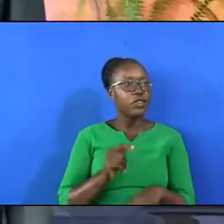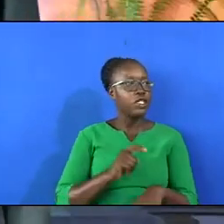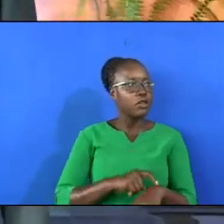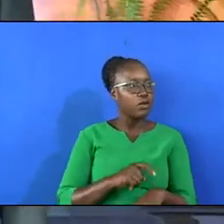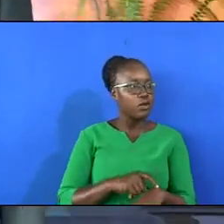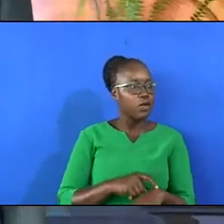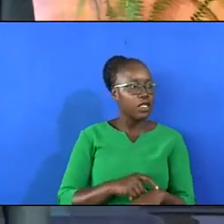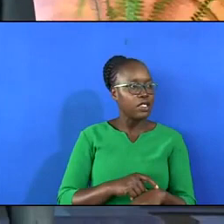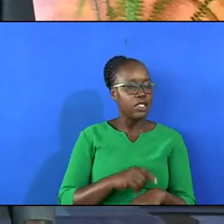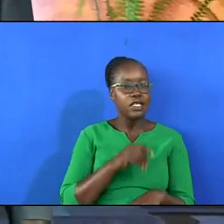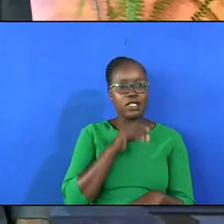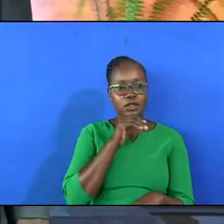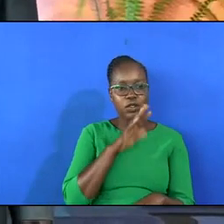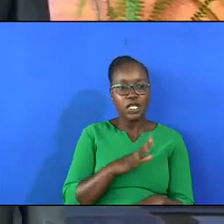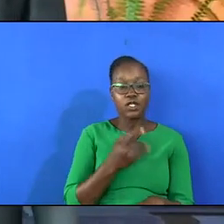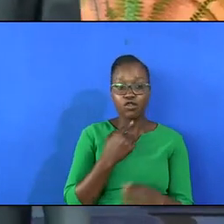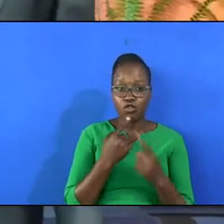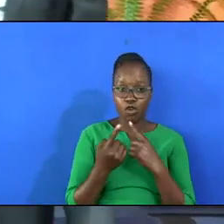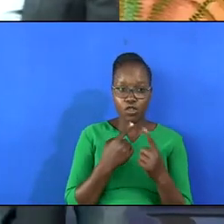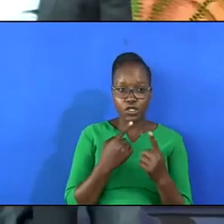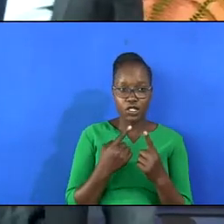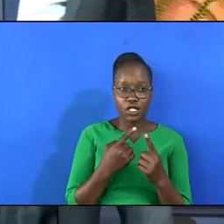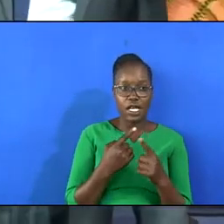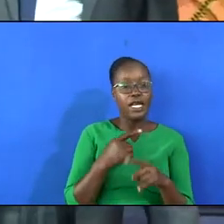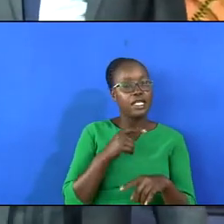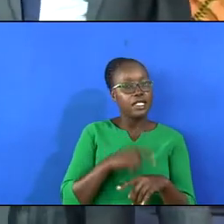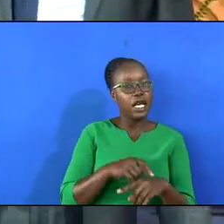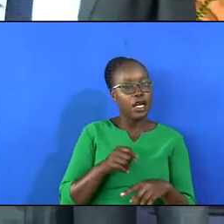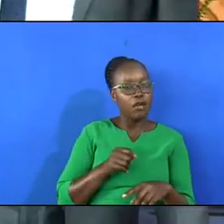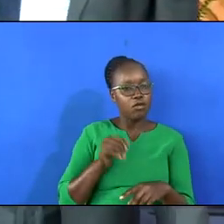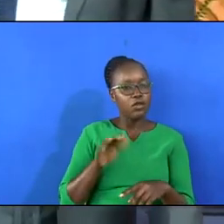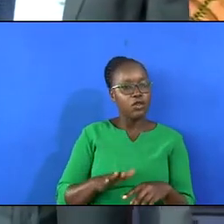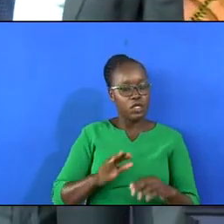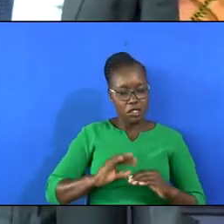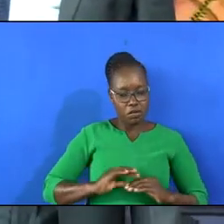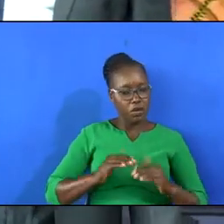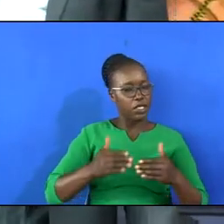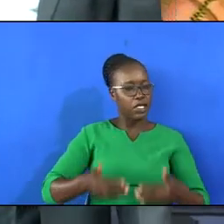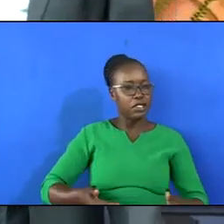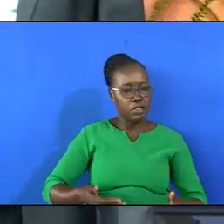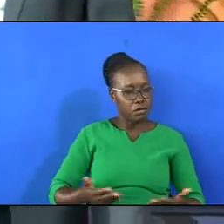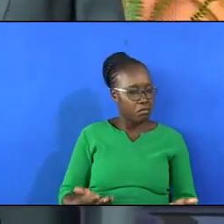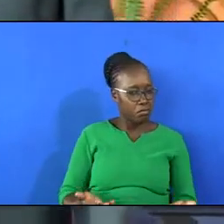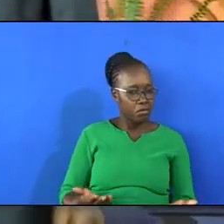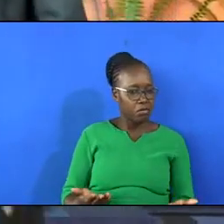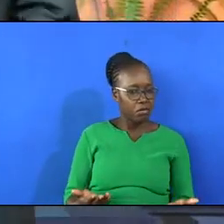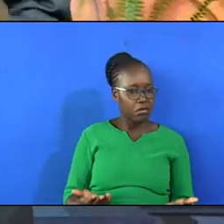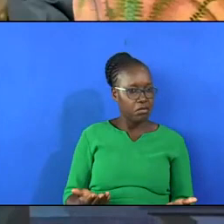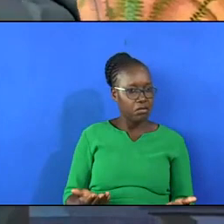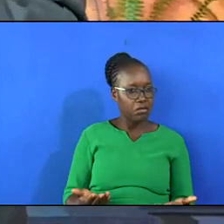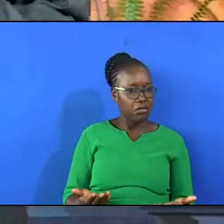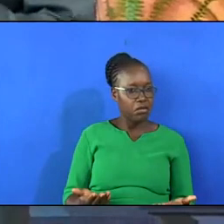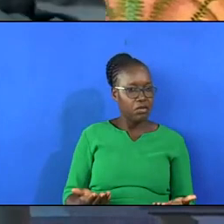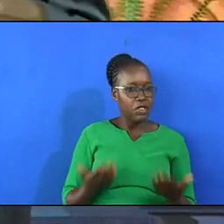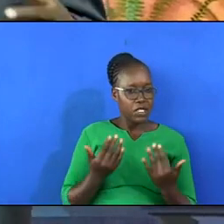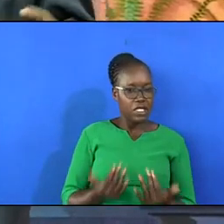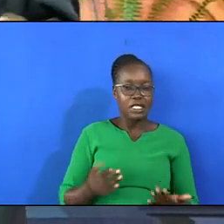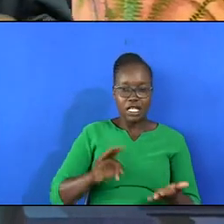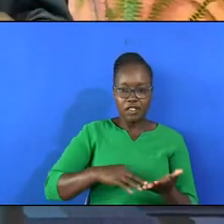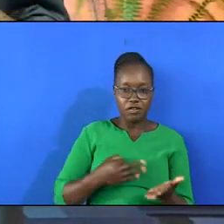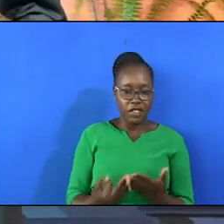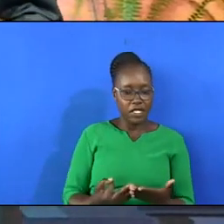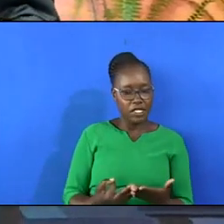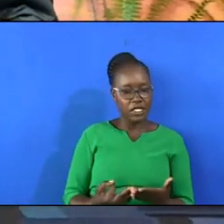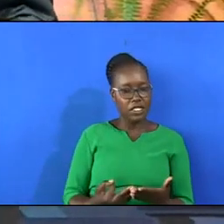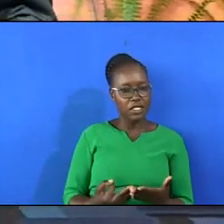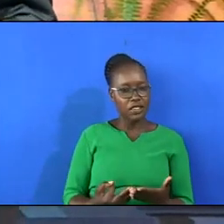your son falls, when your daughter gets pregnant, when a child fails,